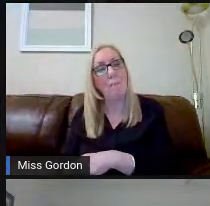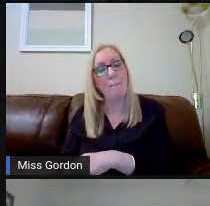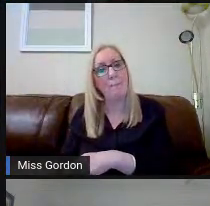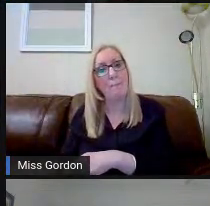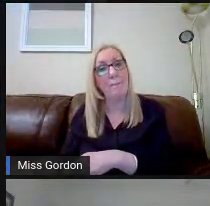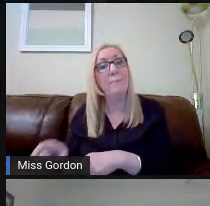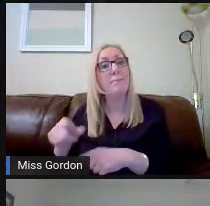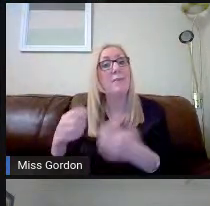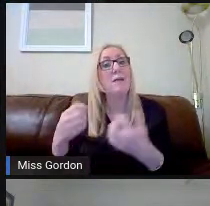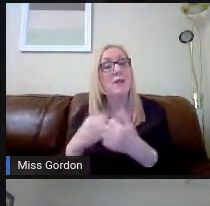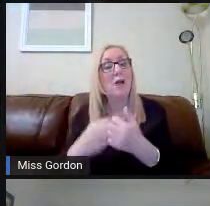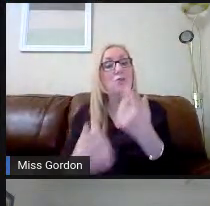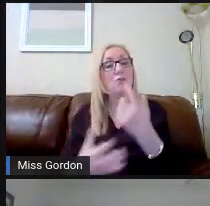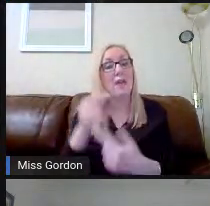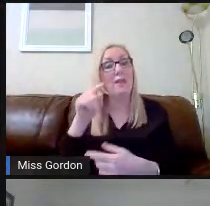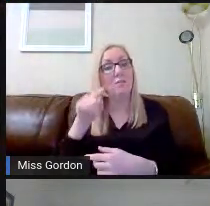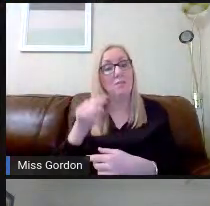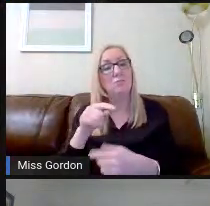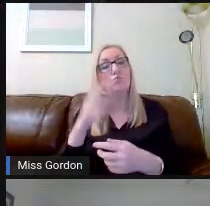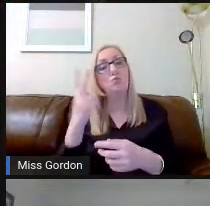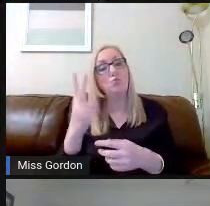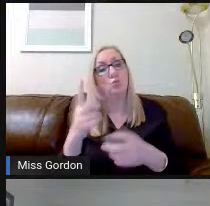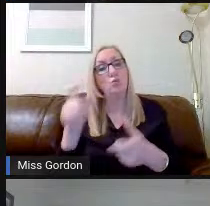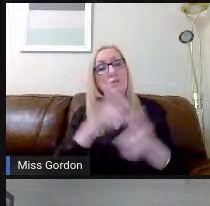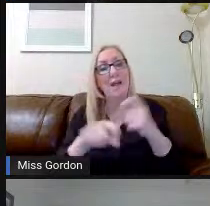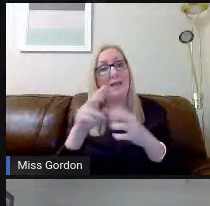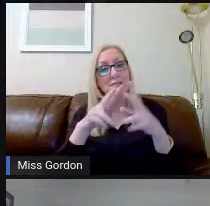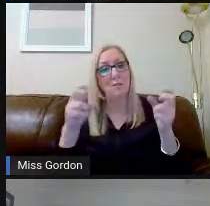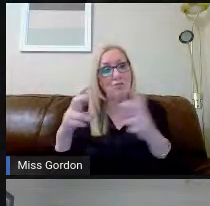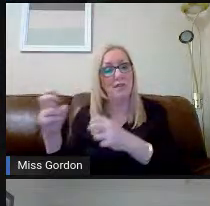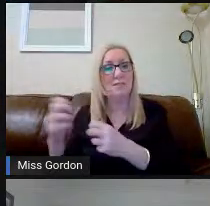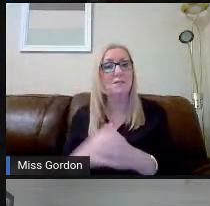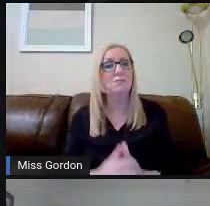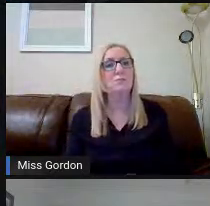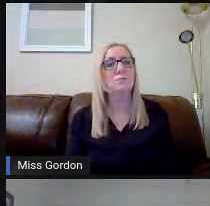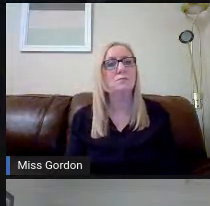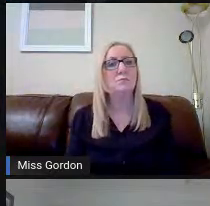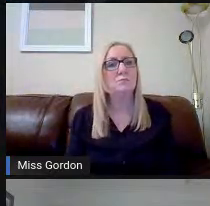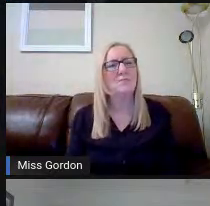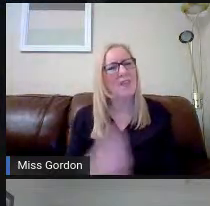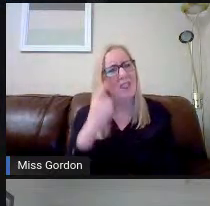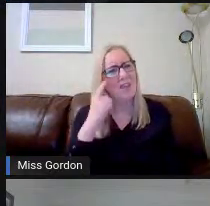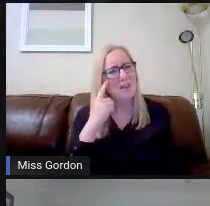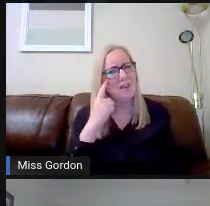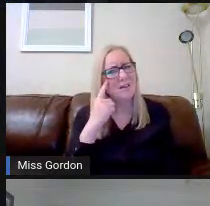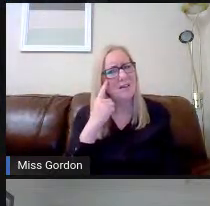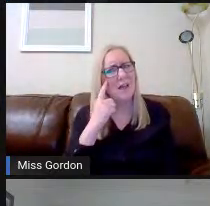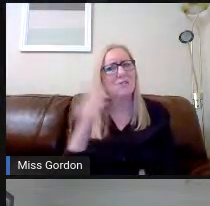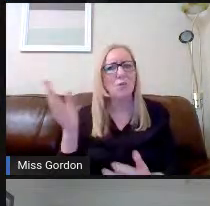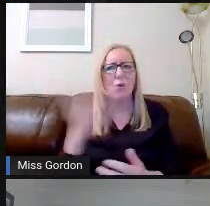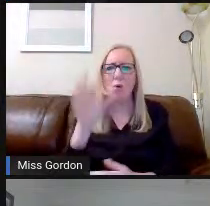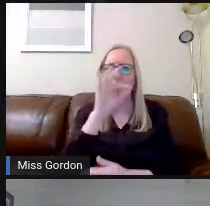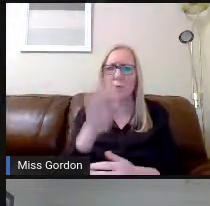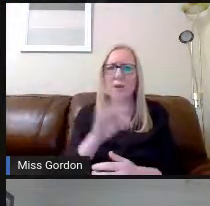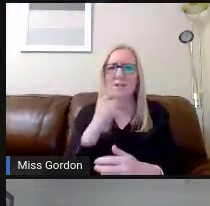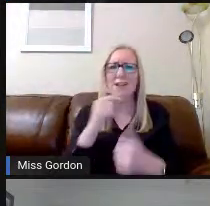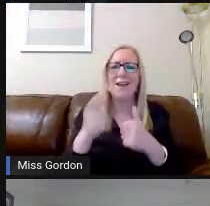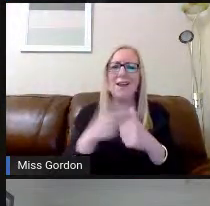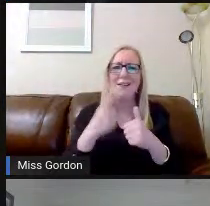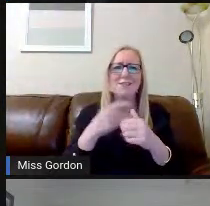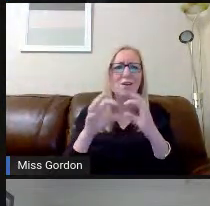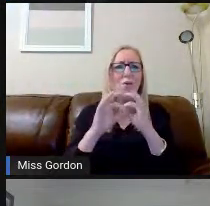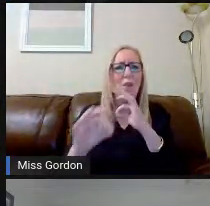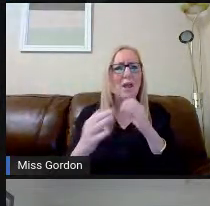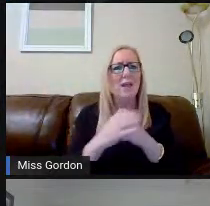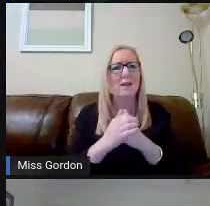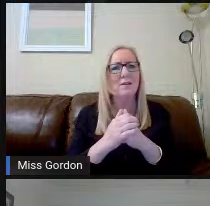those in as well. OK, I think that's all the questions that I can answer online. Now, I've got